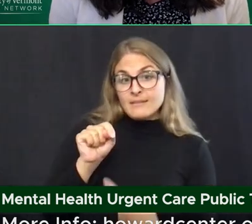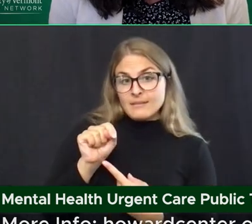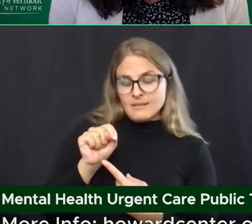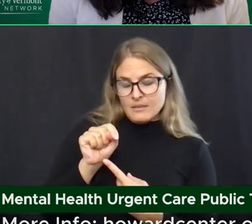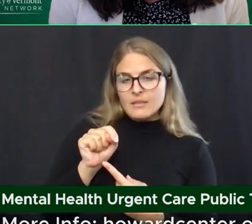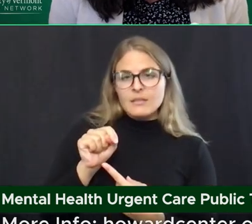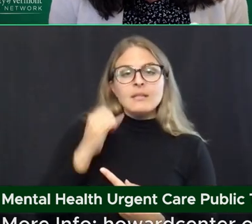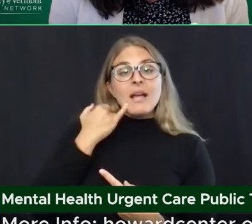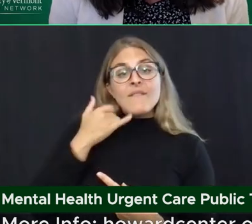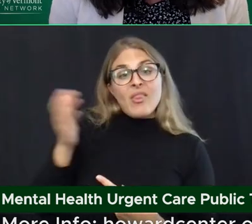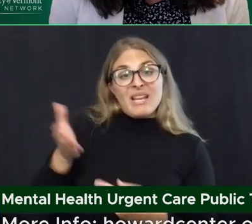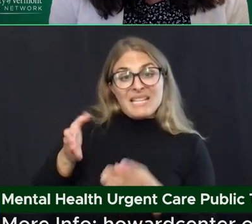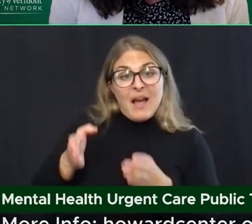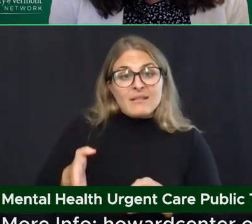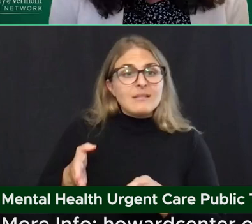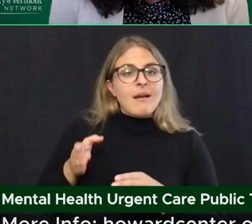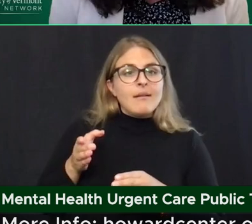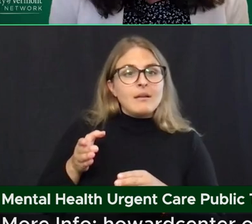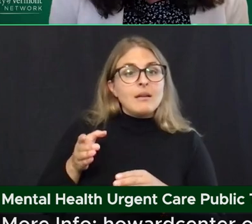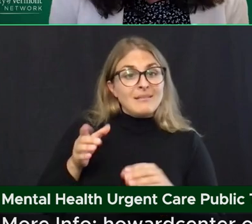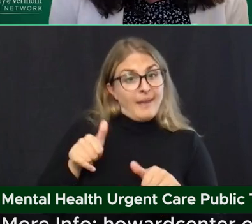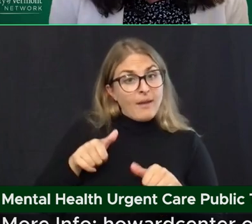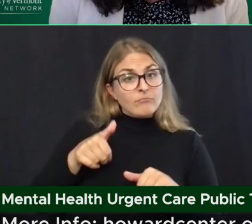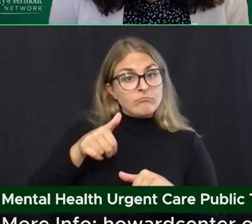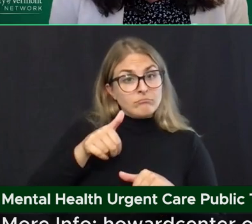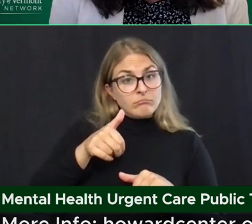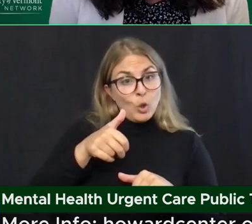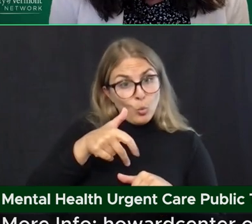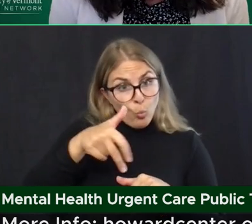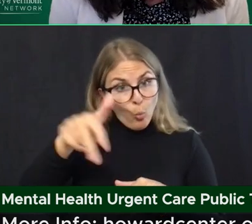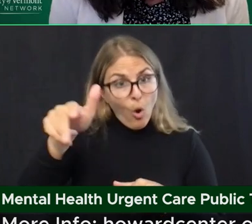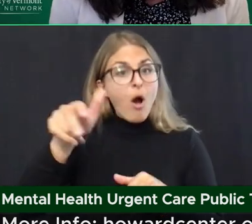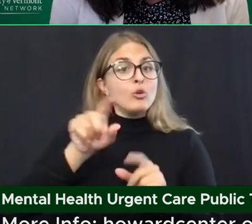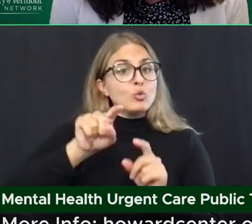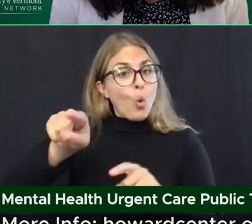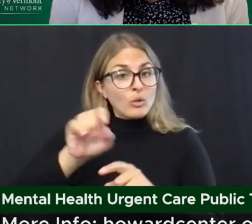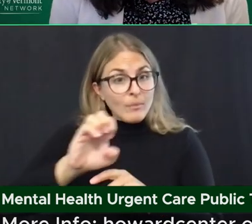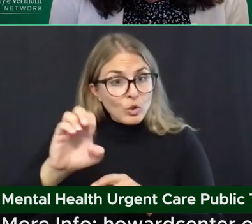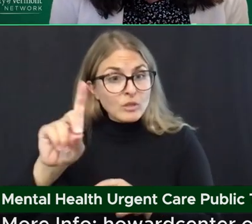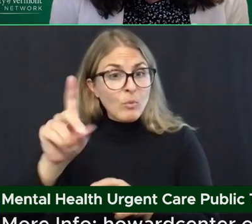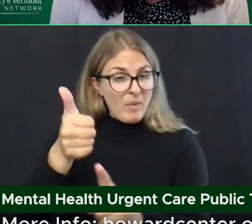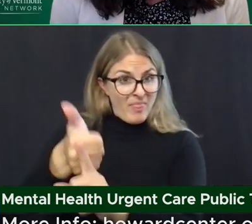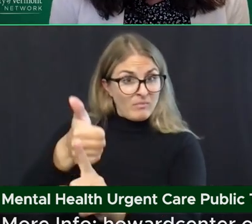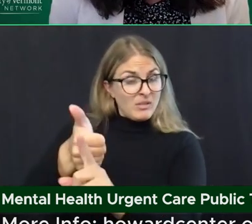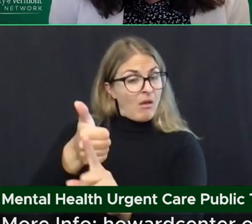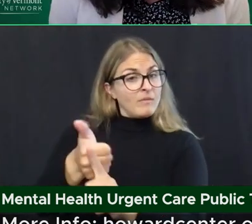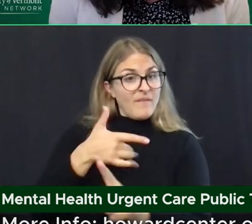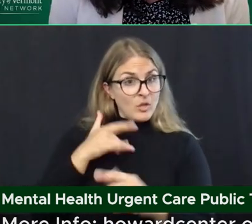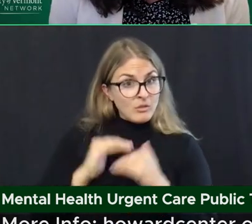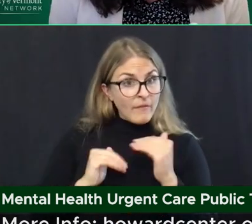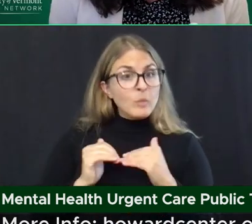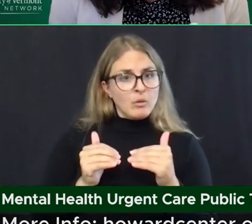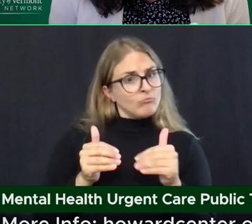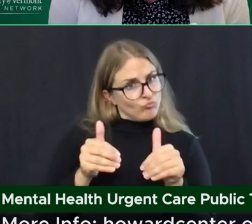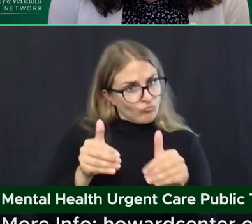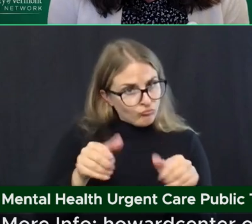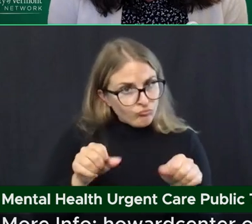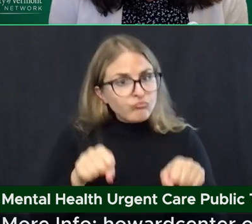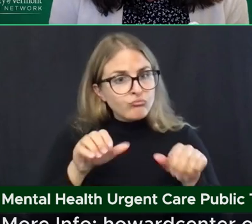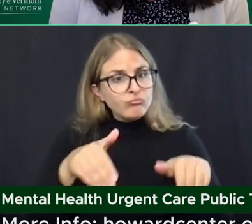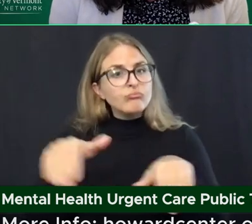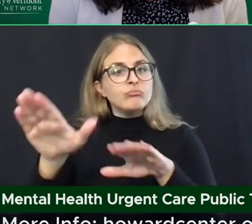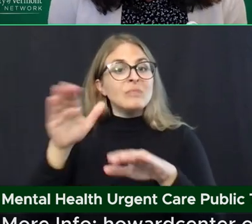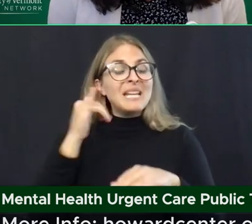get to the emergency department on their own and feels comfortable with that, that will be embraced. If we need to